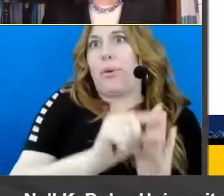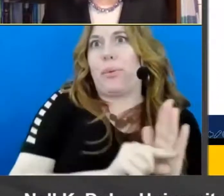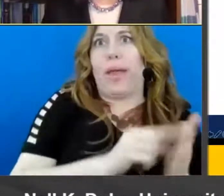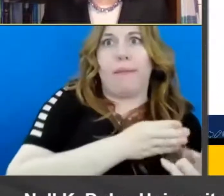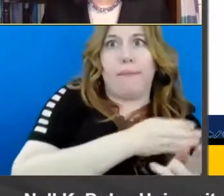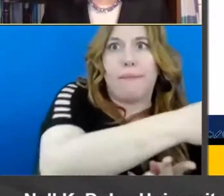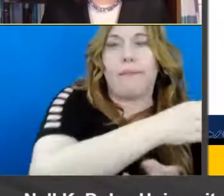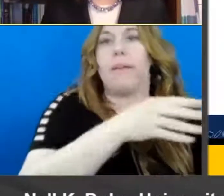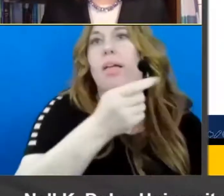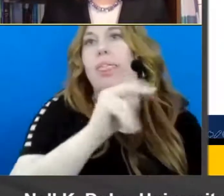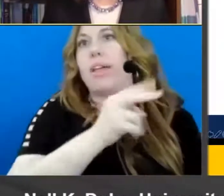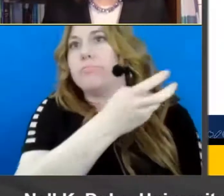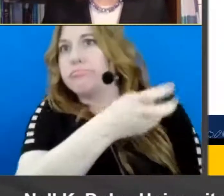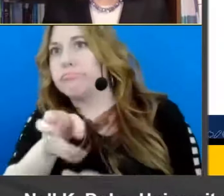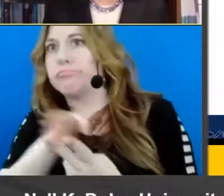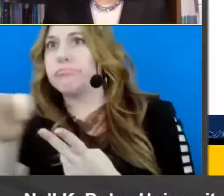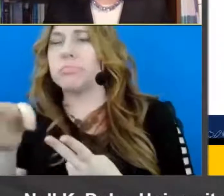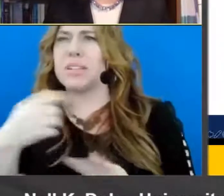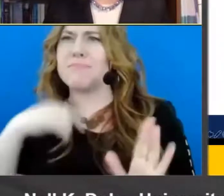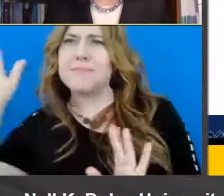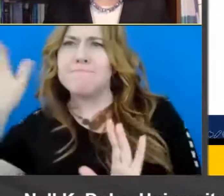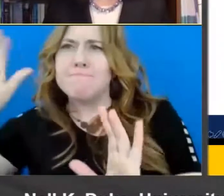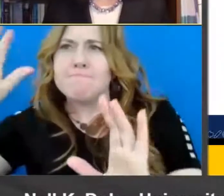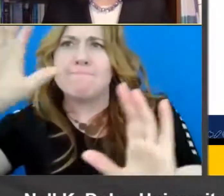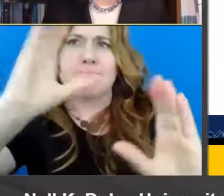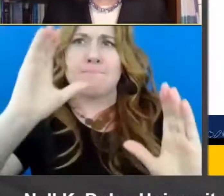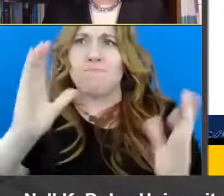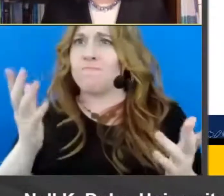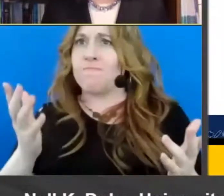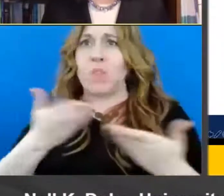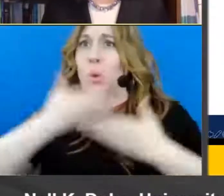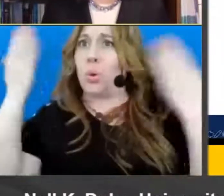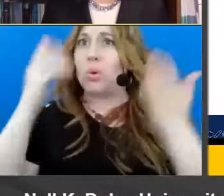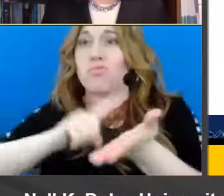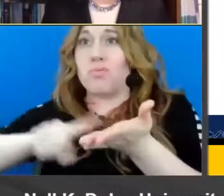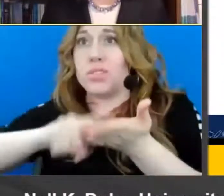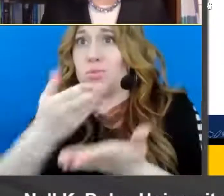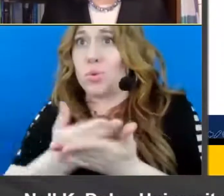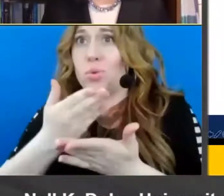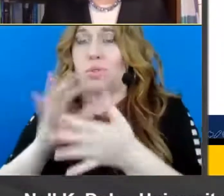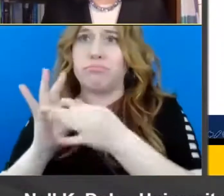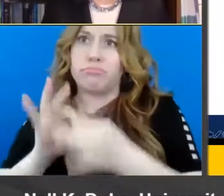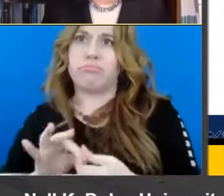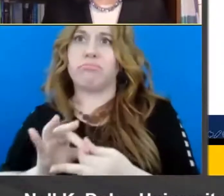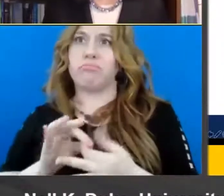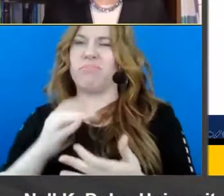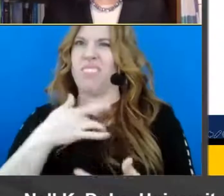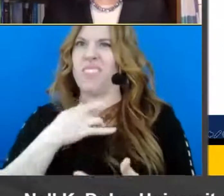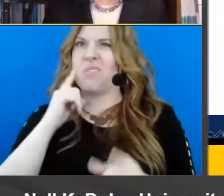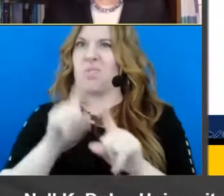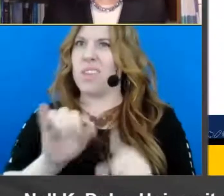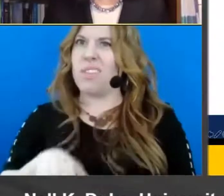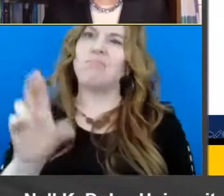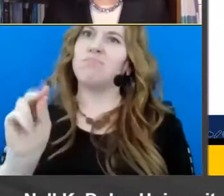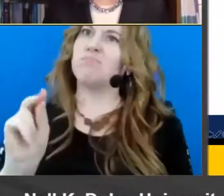just I have looked and looked and I just cannot find research studies that would lead me to that conclusion and